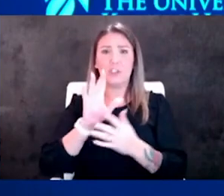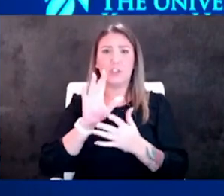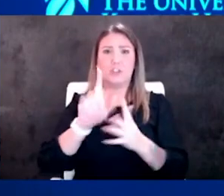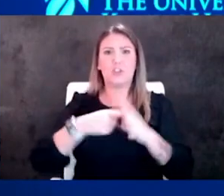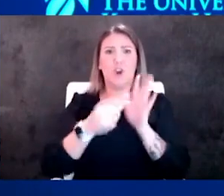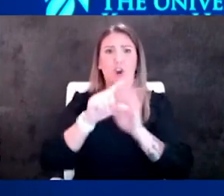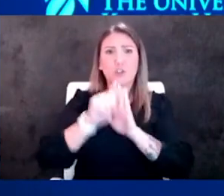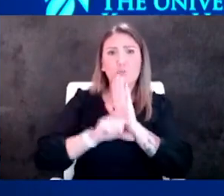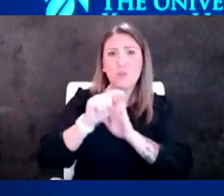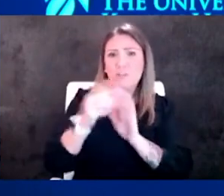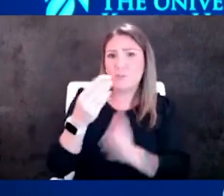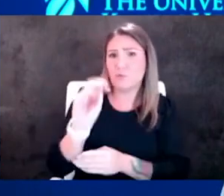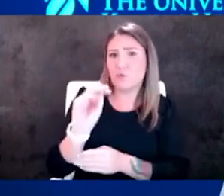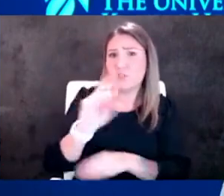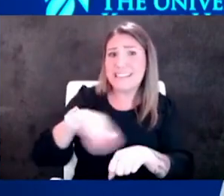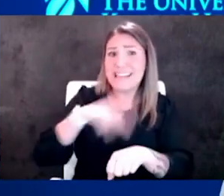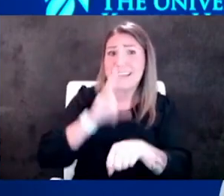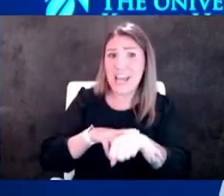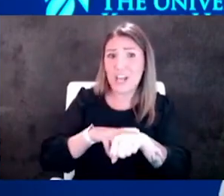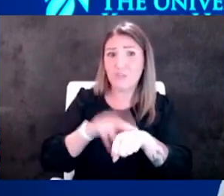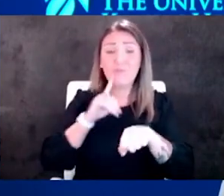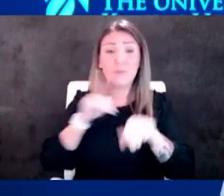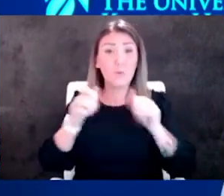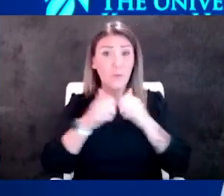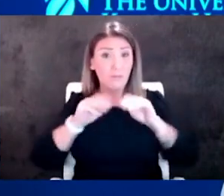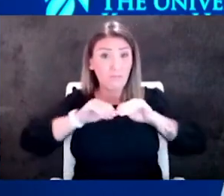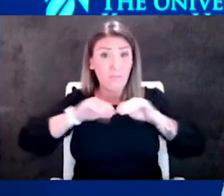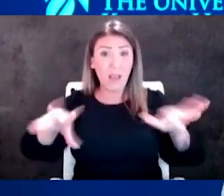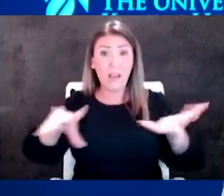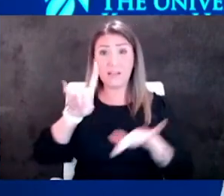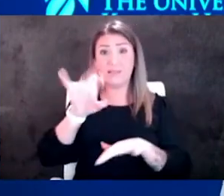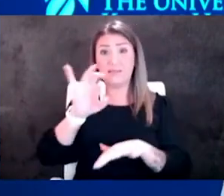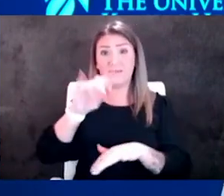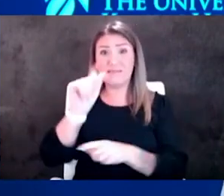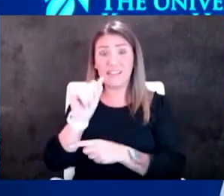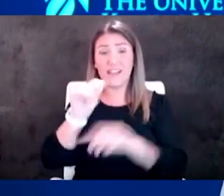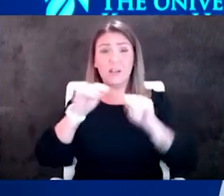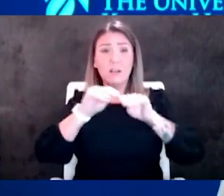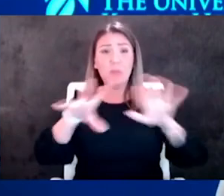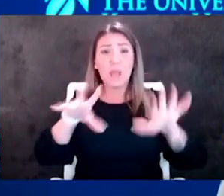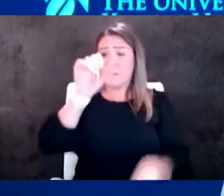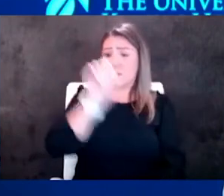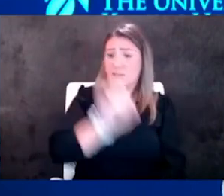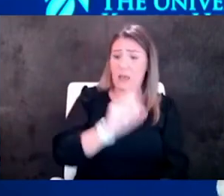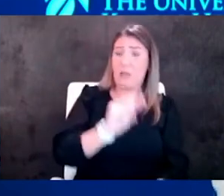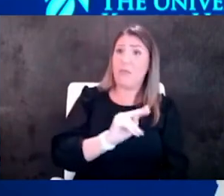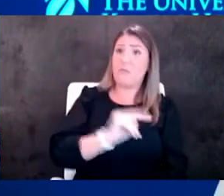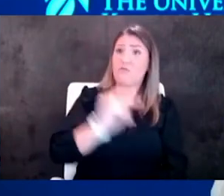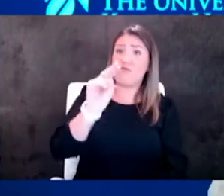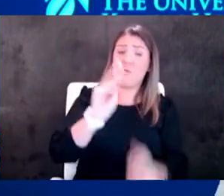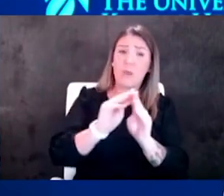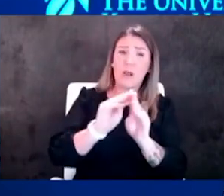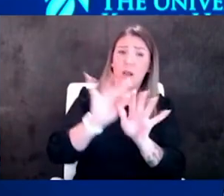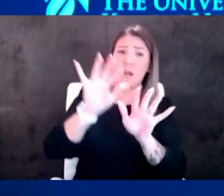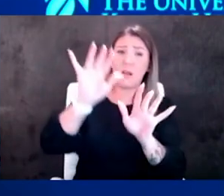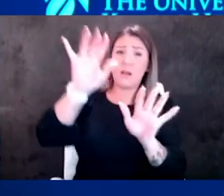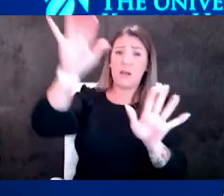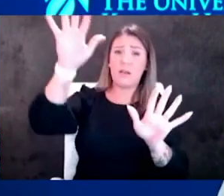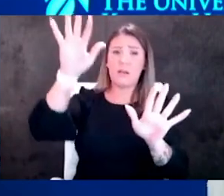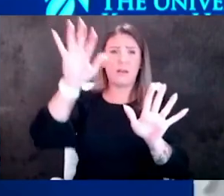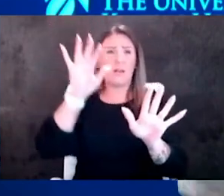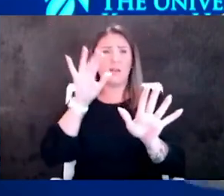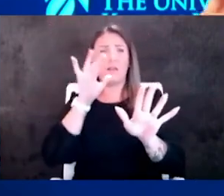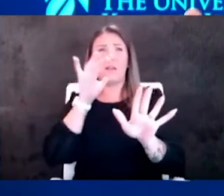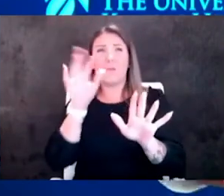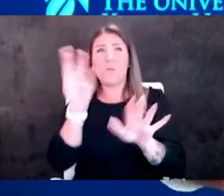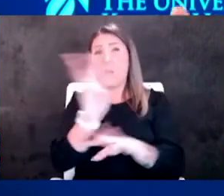missouri nationally with the outbreak of the delta variant spread south and then north it didn't really it got into western kansas but not